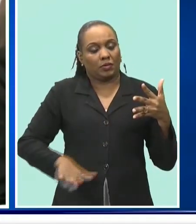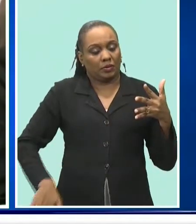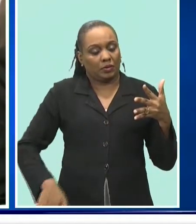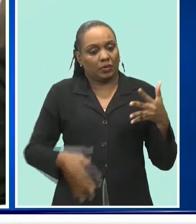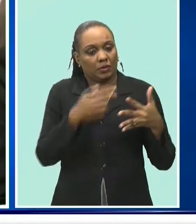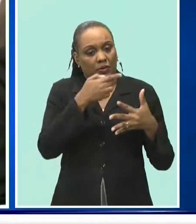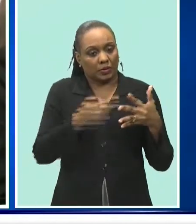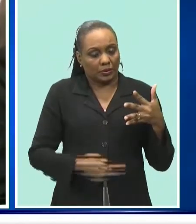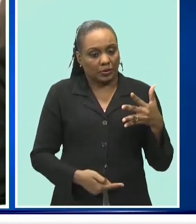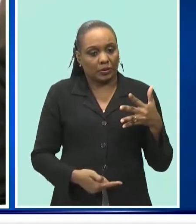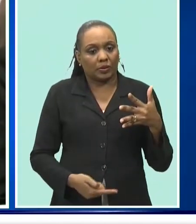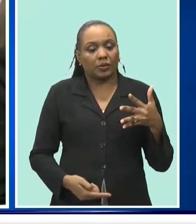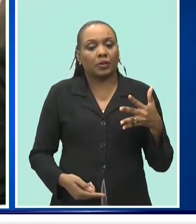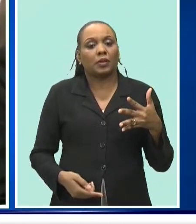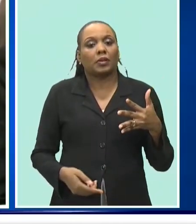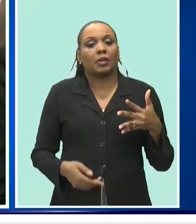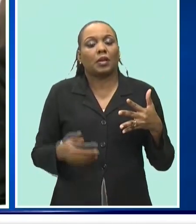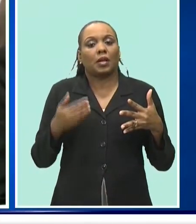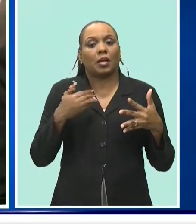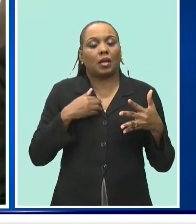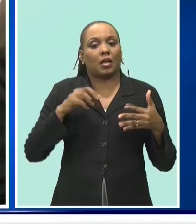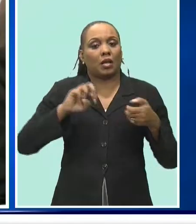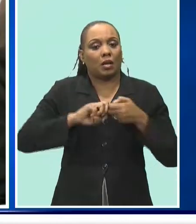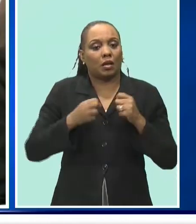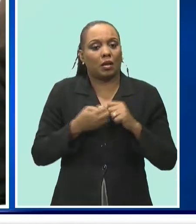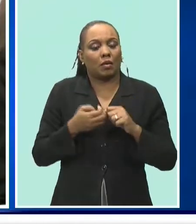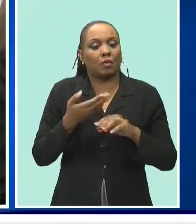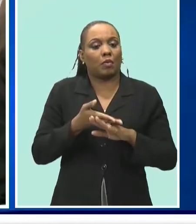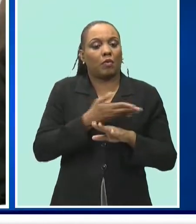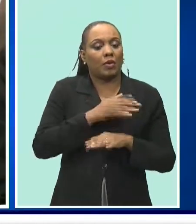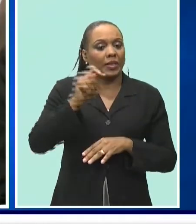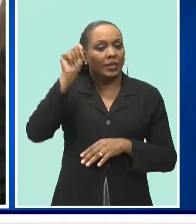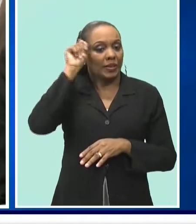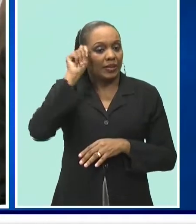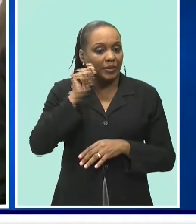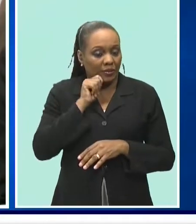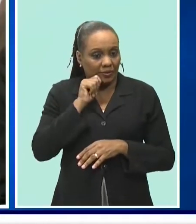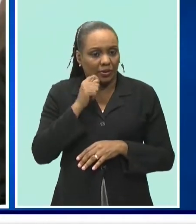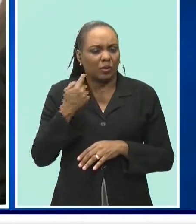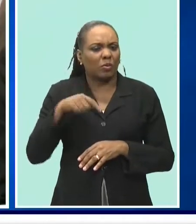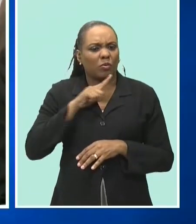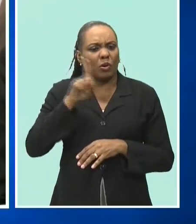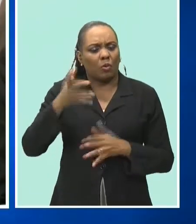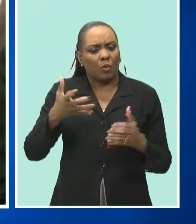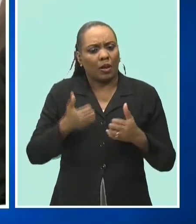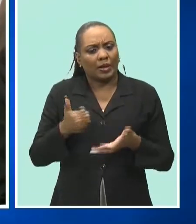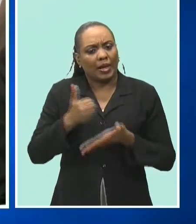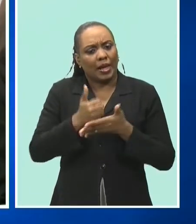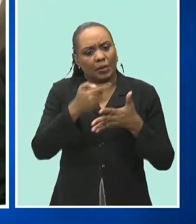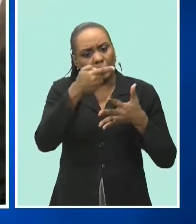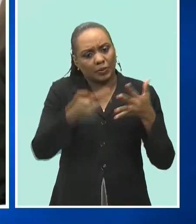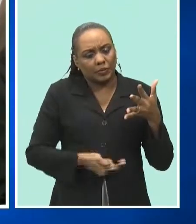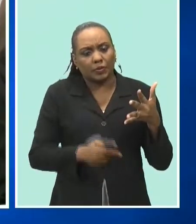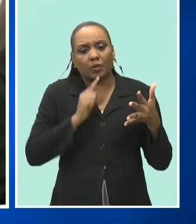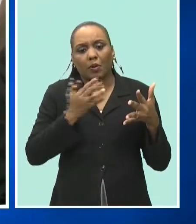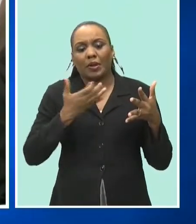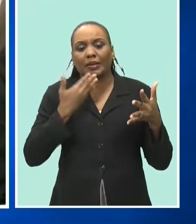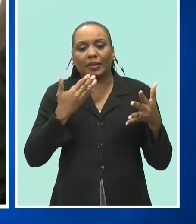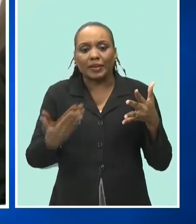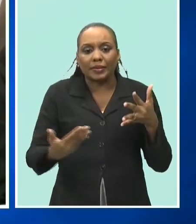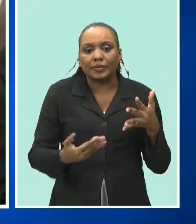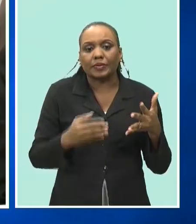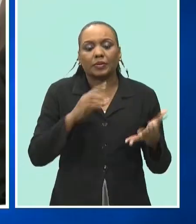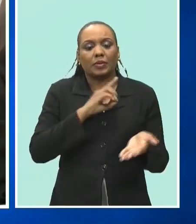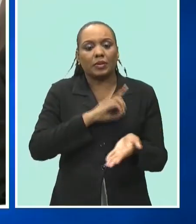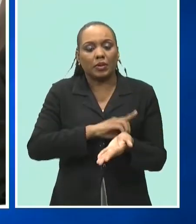from their preteens who we felt we really needed to help and i have to thank dr barker